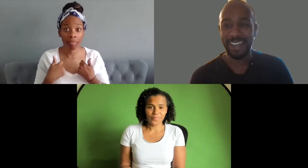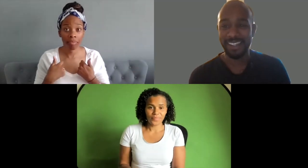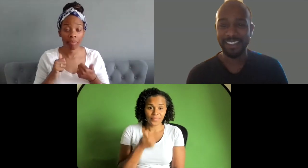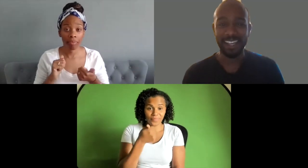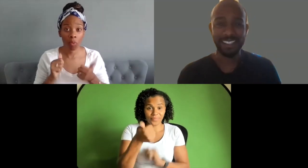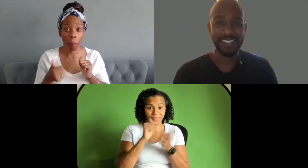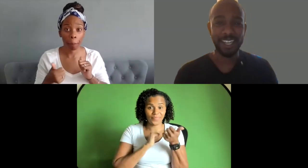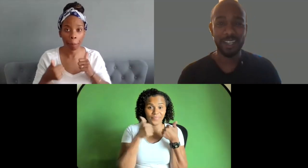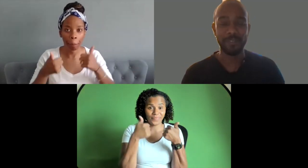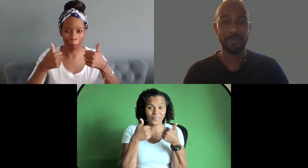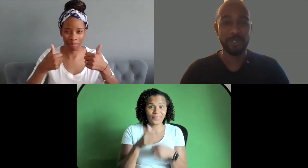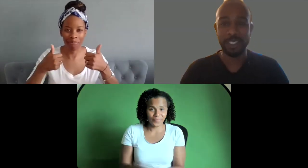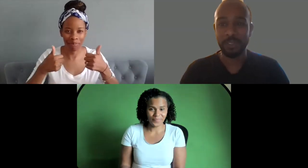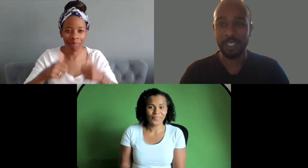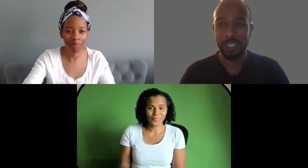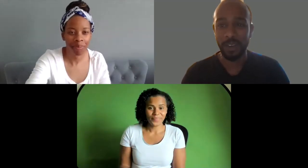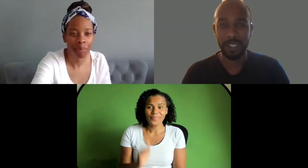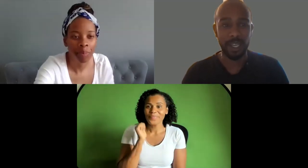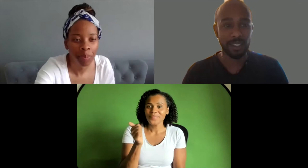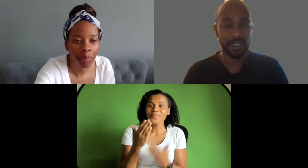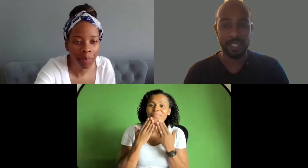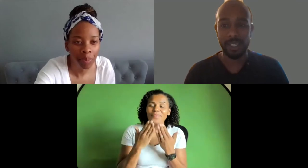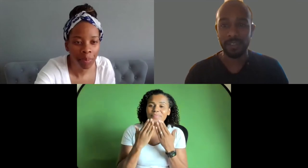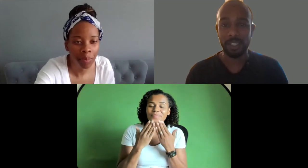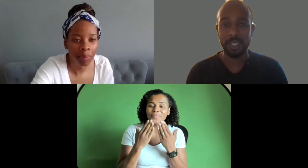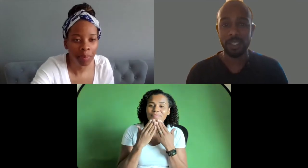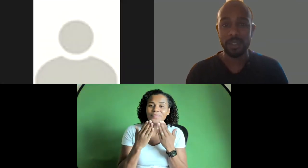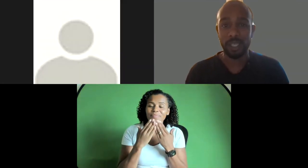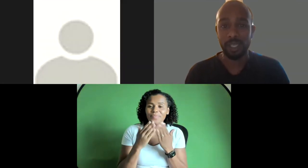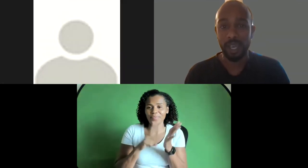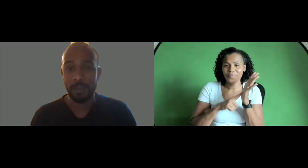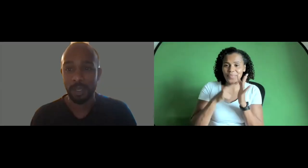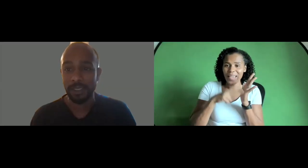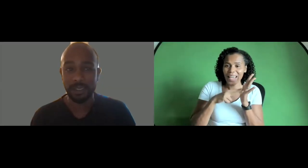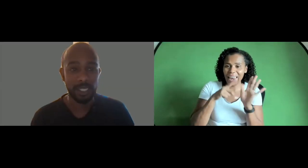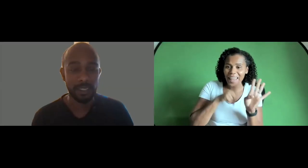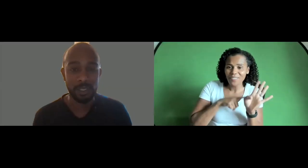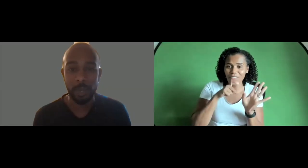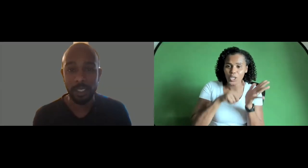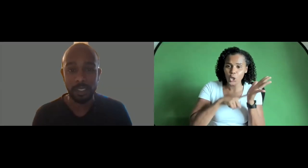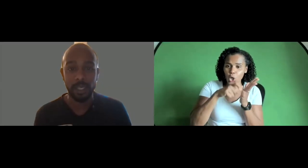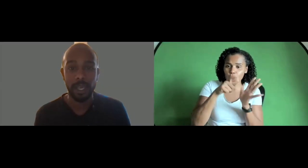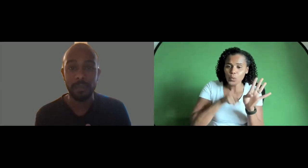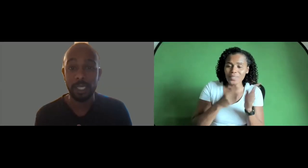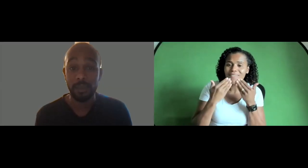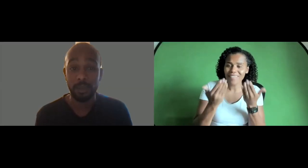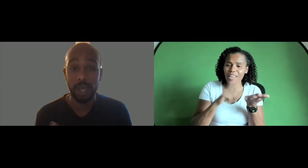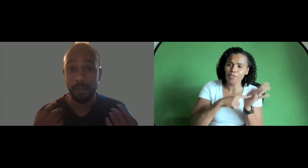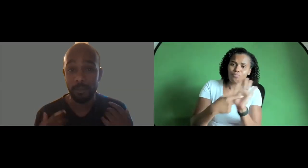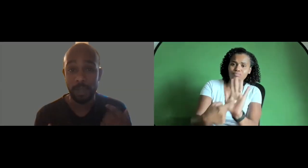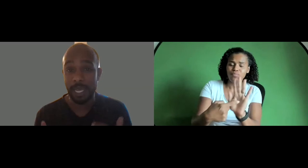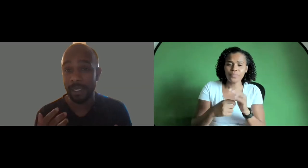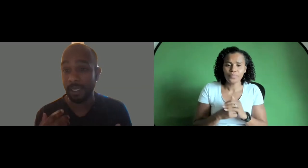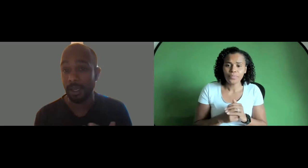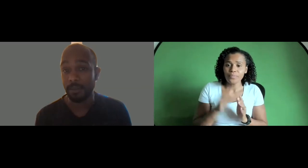okay thanks um thanks for sharing that uh livy and lucy um so as as lucy mentioned that at the beginning uh uh